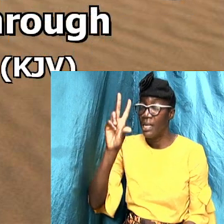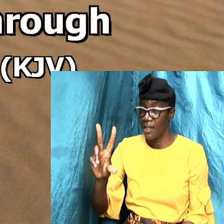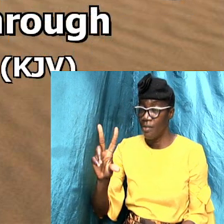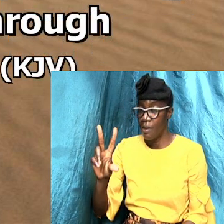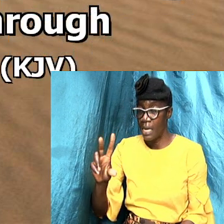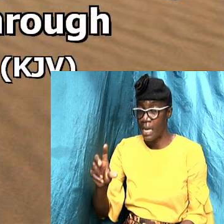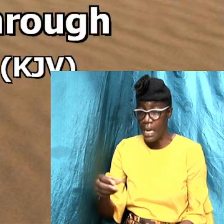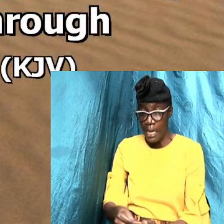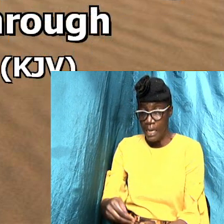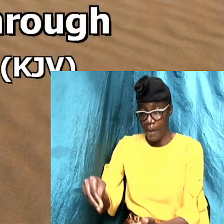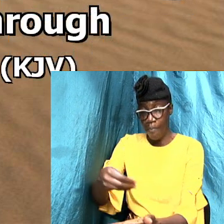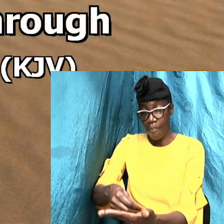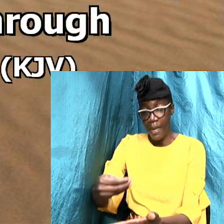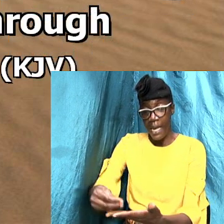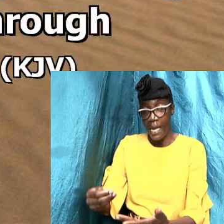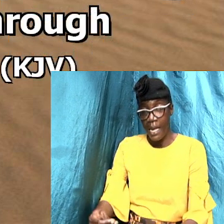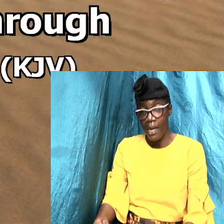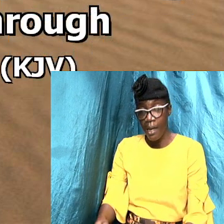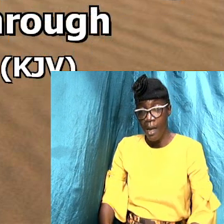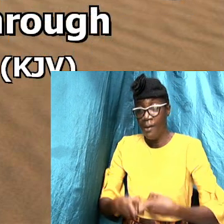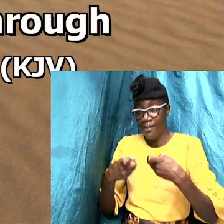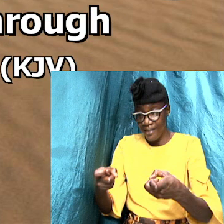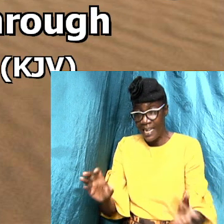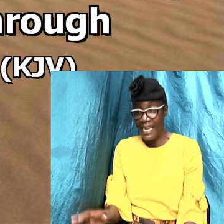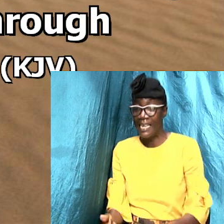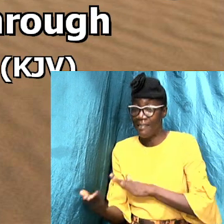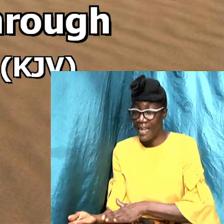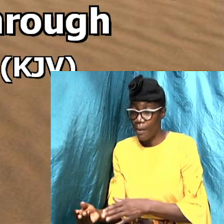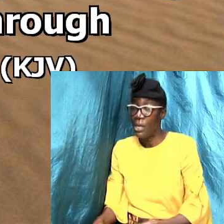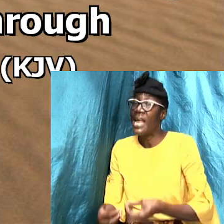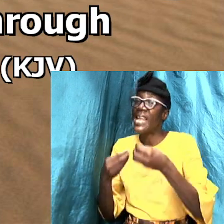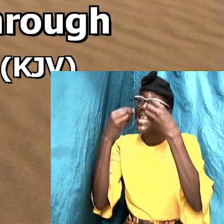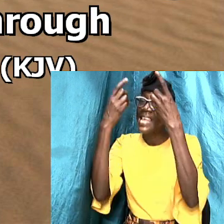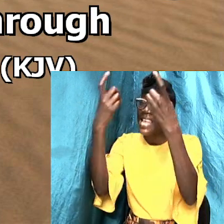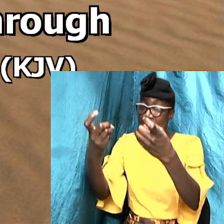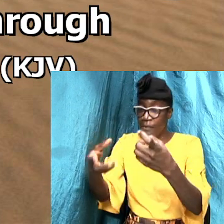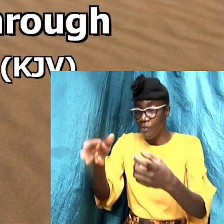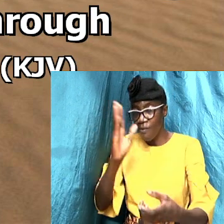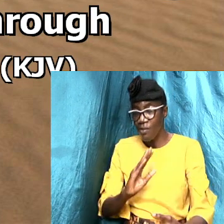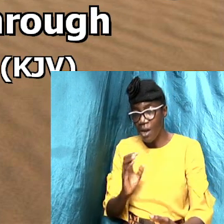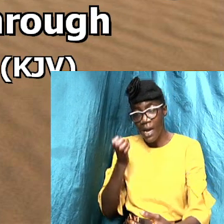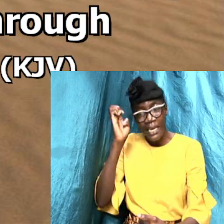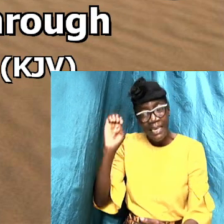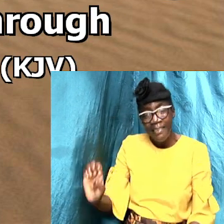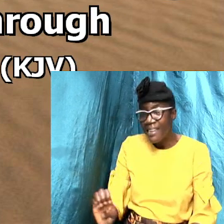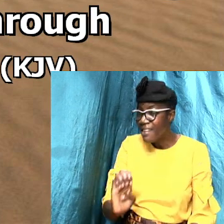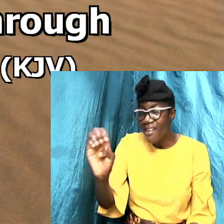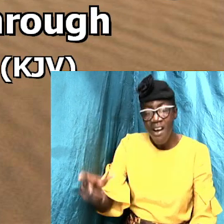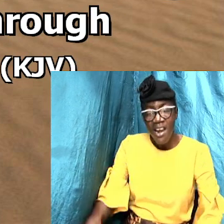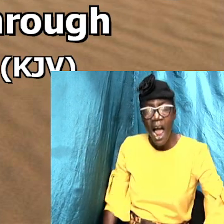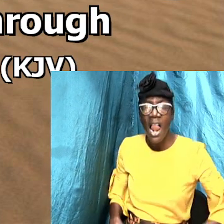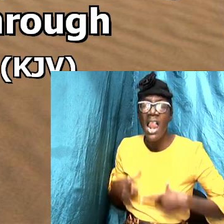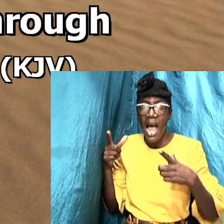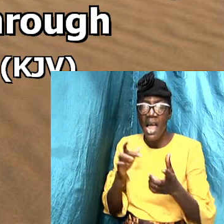But the gift of God is eternal life through Jesus Christ, our Lord.